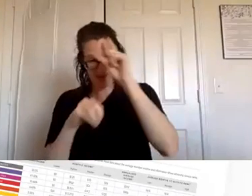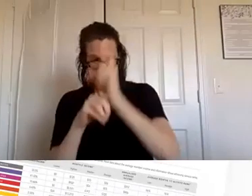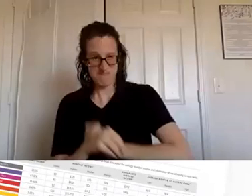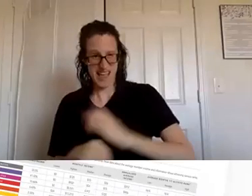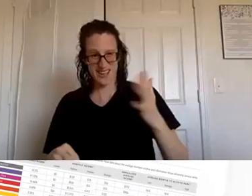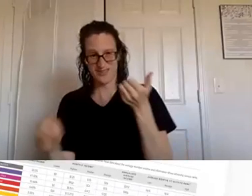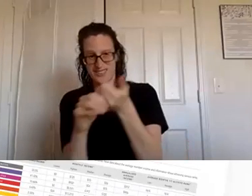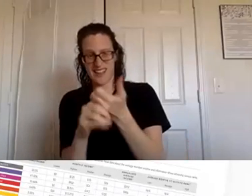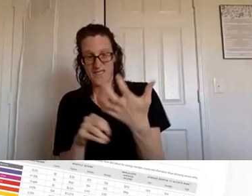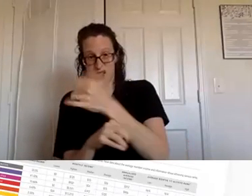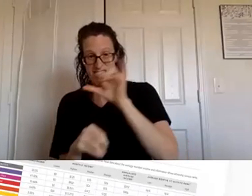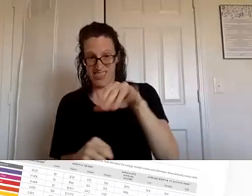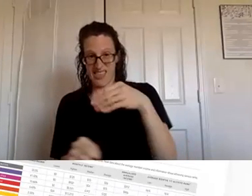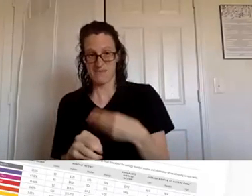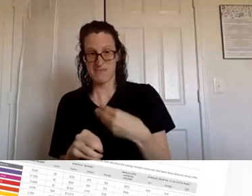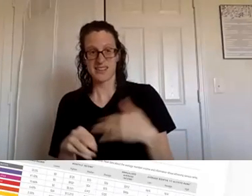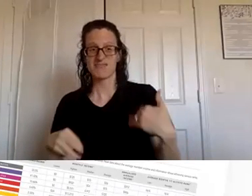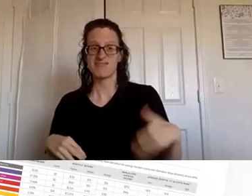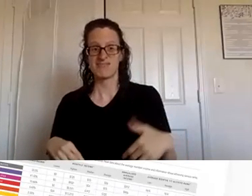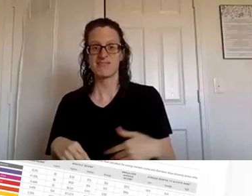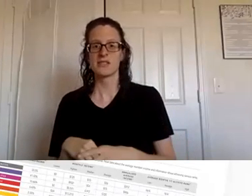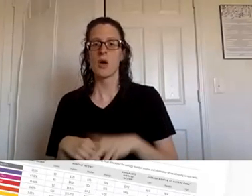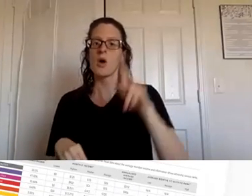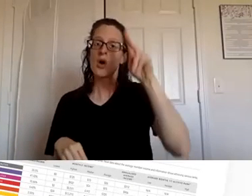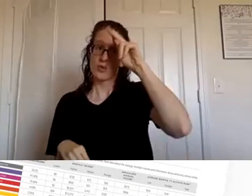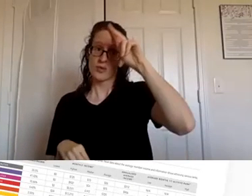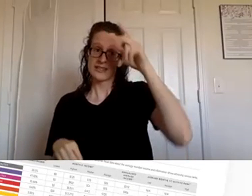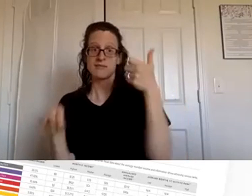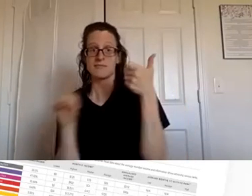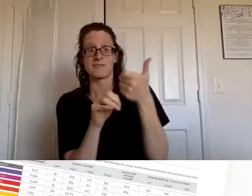um so Krista is an executive